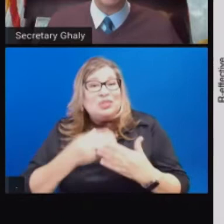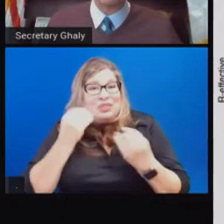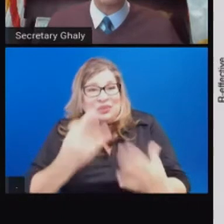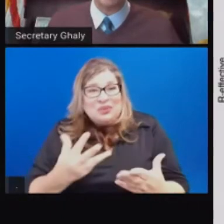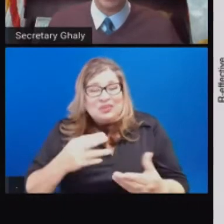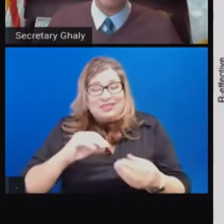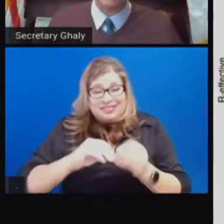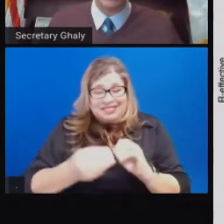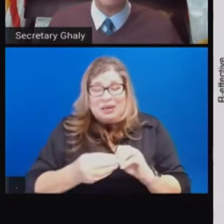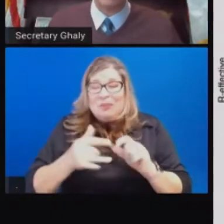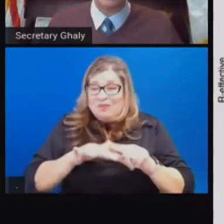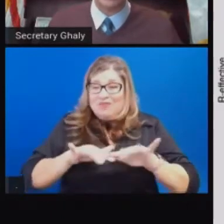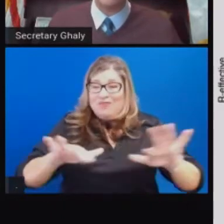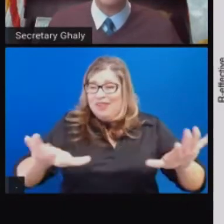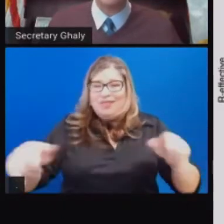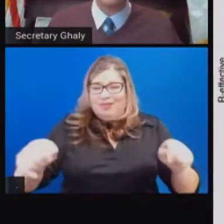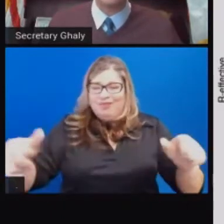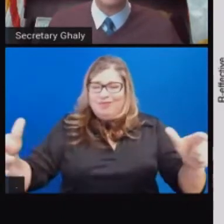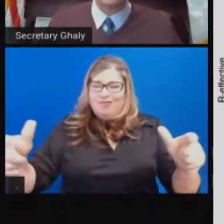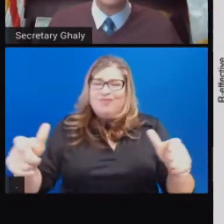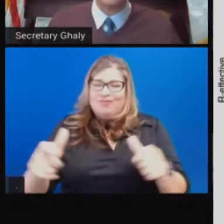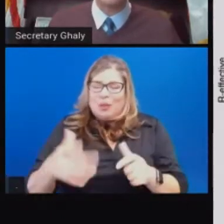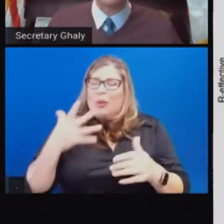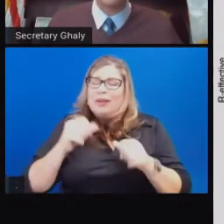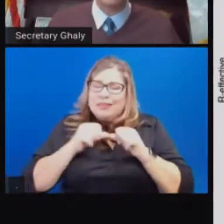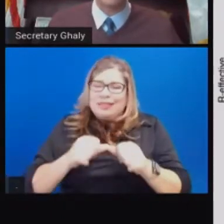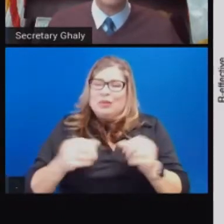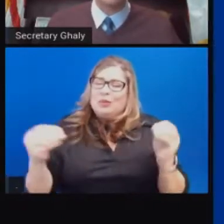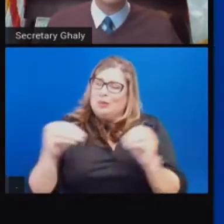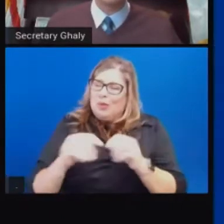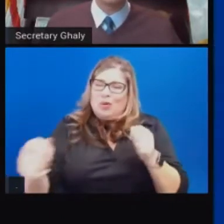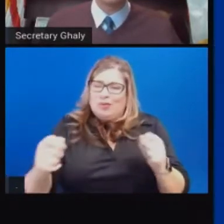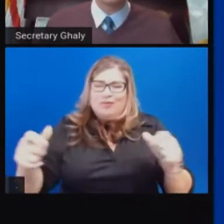We want to see it go even lower if we can. Next slide.